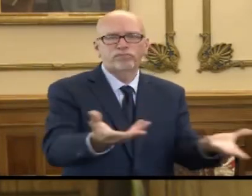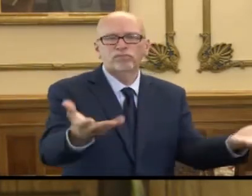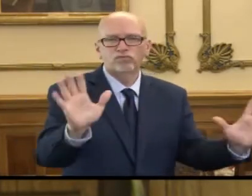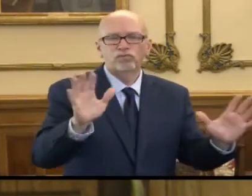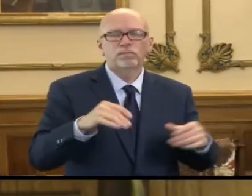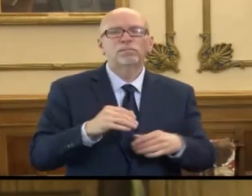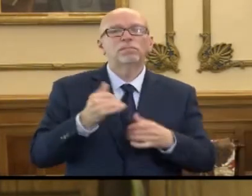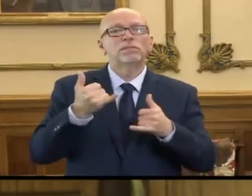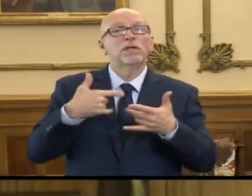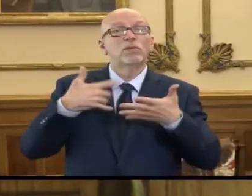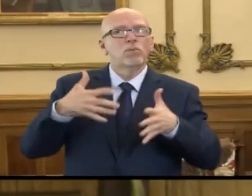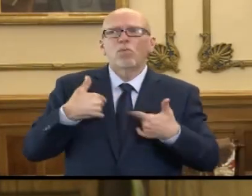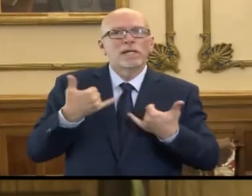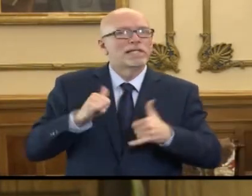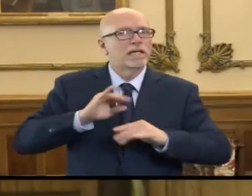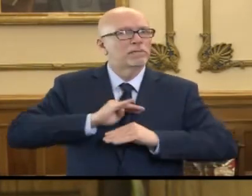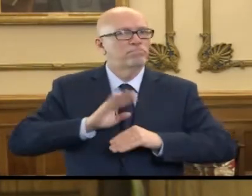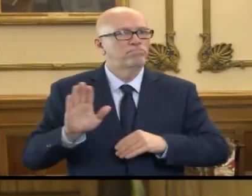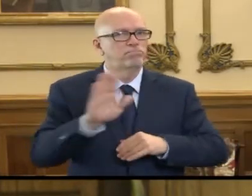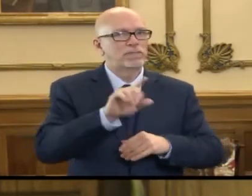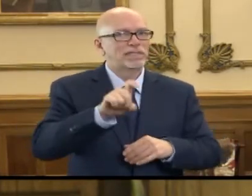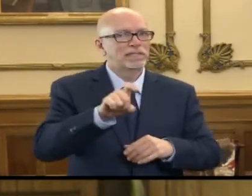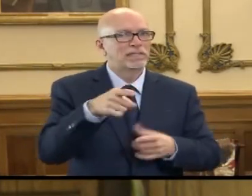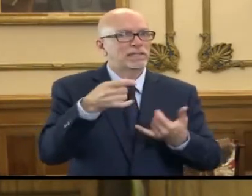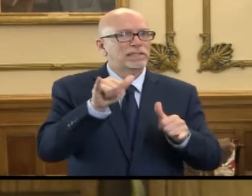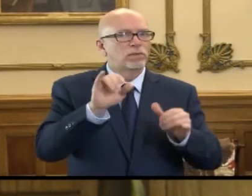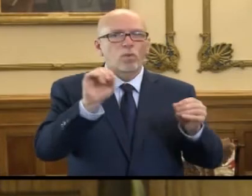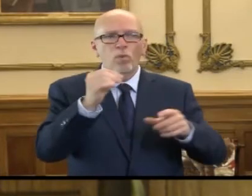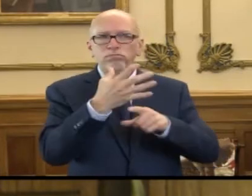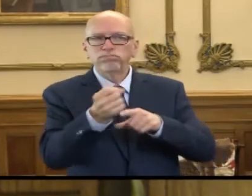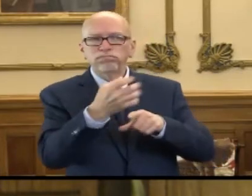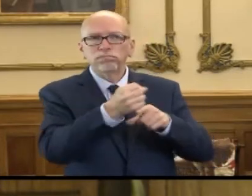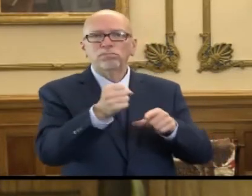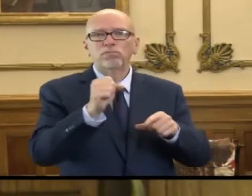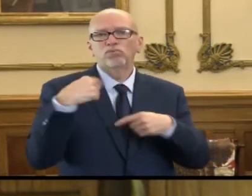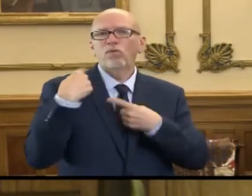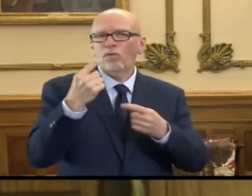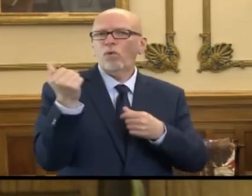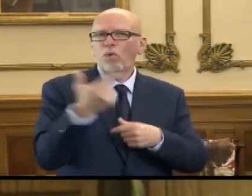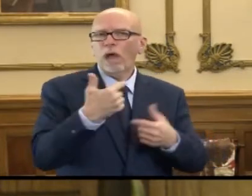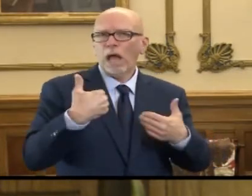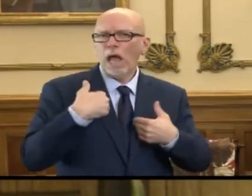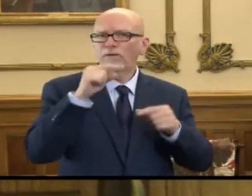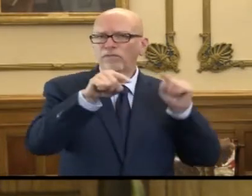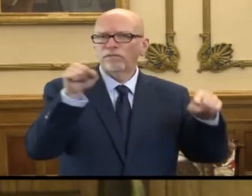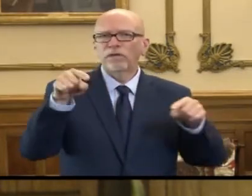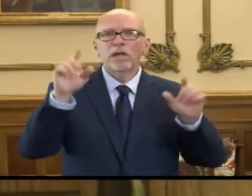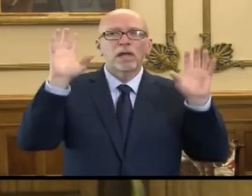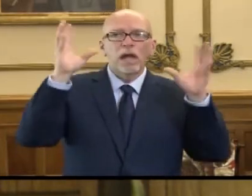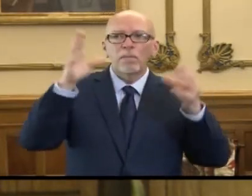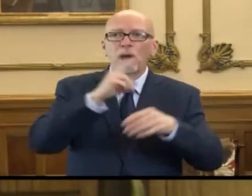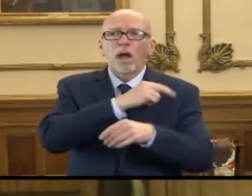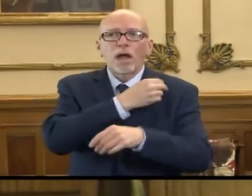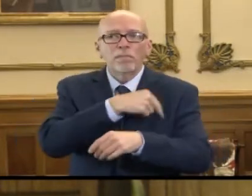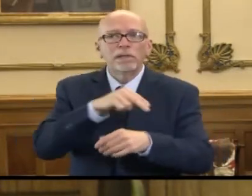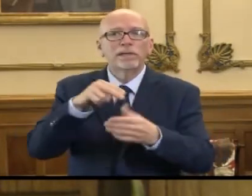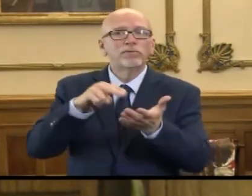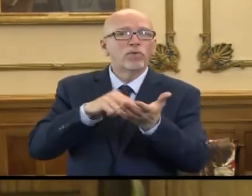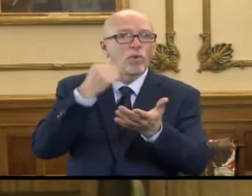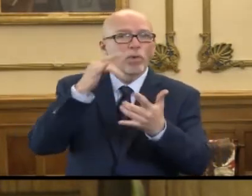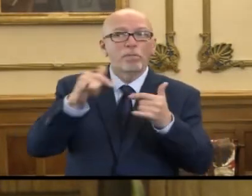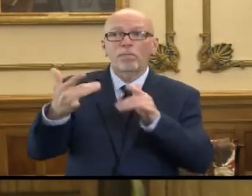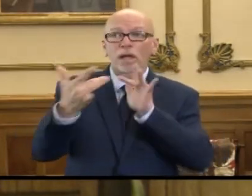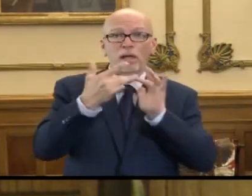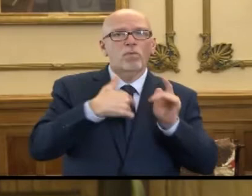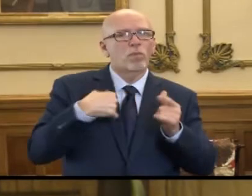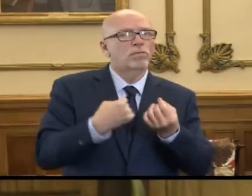date, have been able to meet all the needs of any individual long-term care facility, any individual EMS, or hospital that has reached out to us.